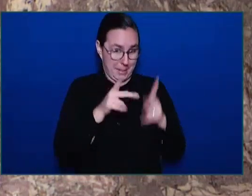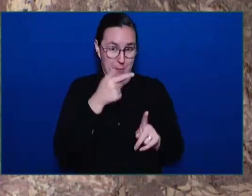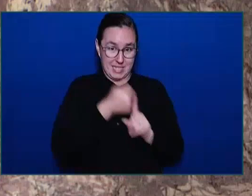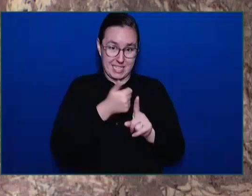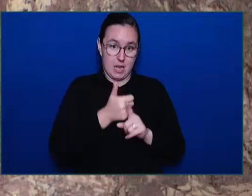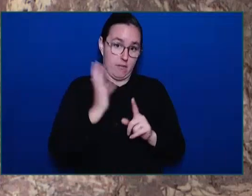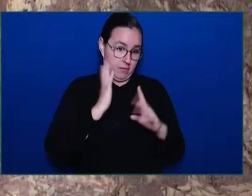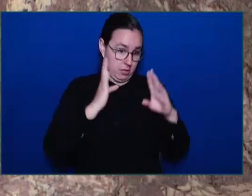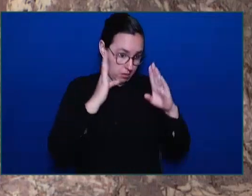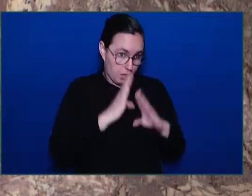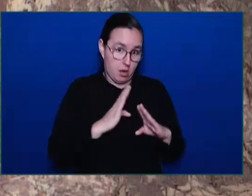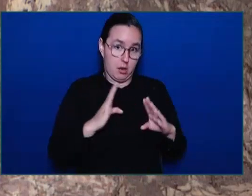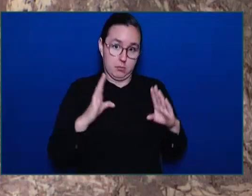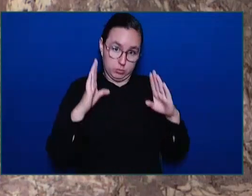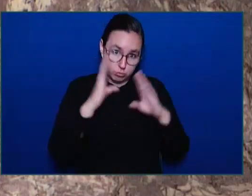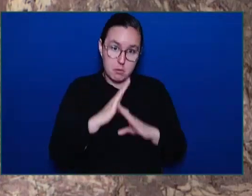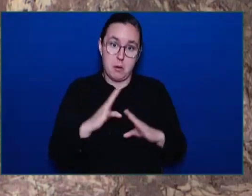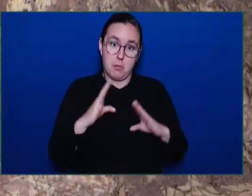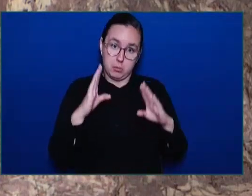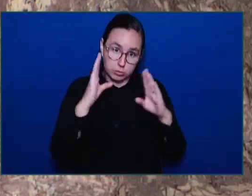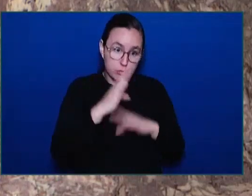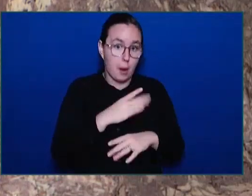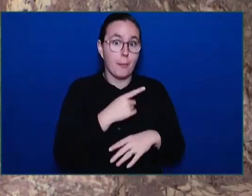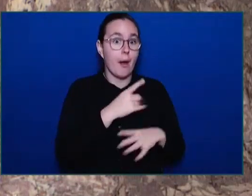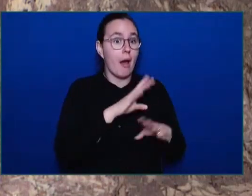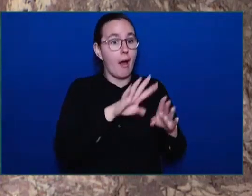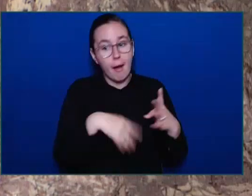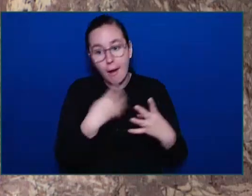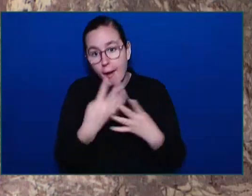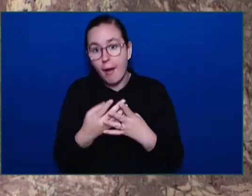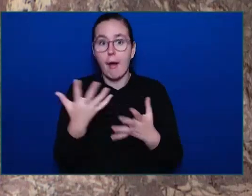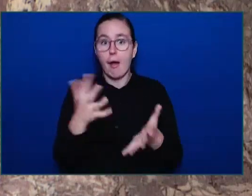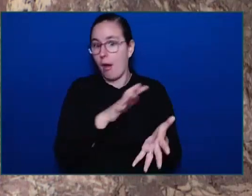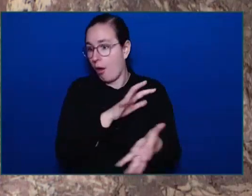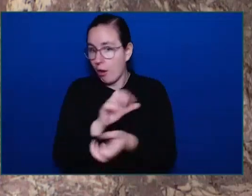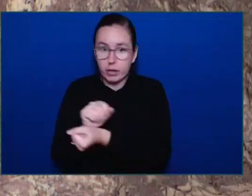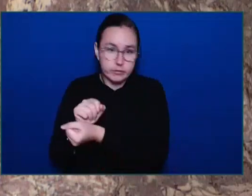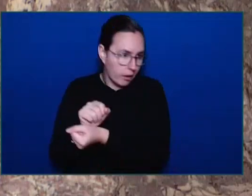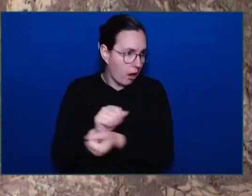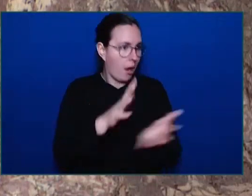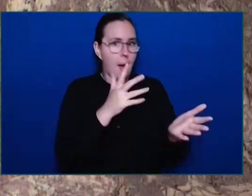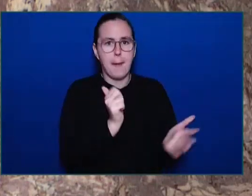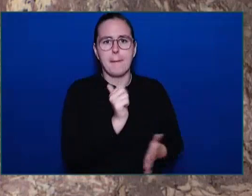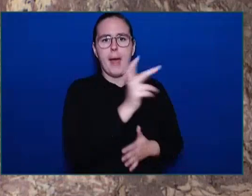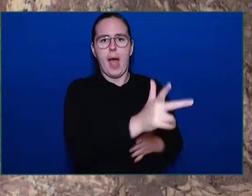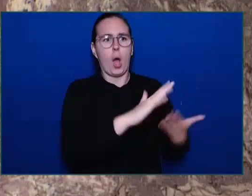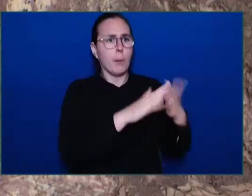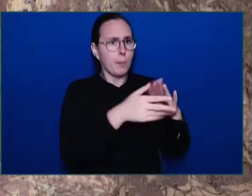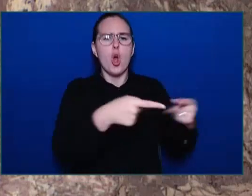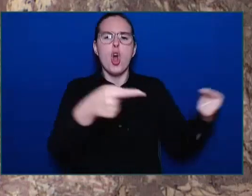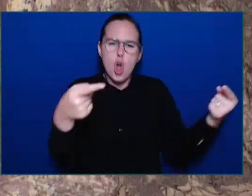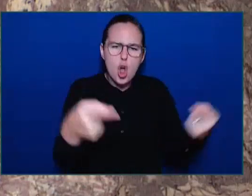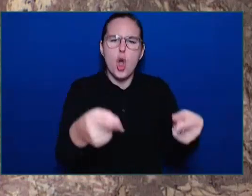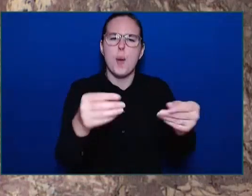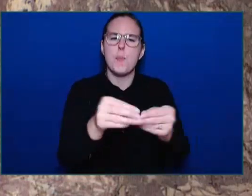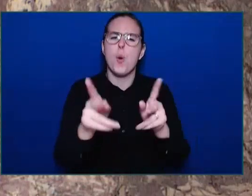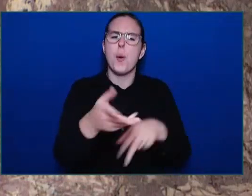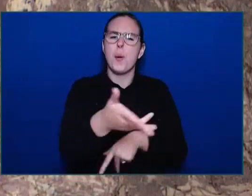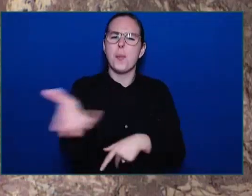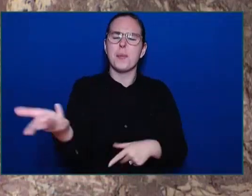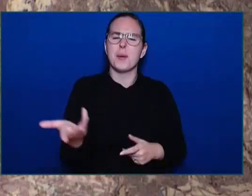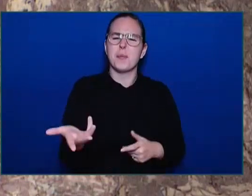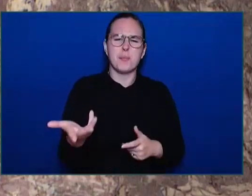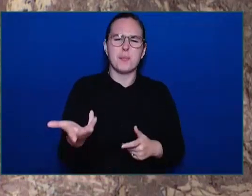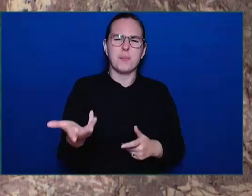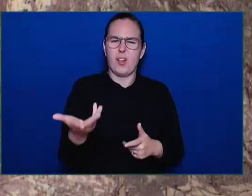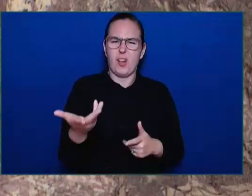Is this what people will see and have to experience in their lives every day? And will the Premier end his catch-and-release system